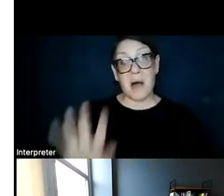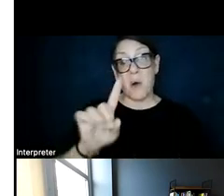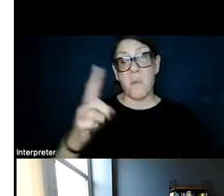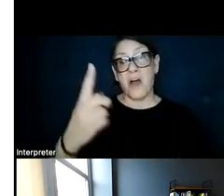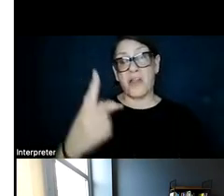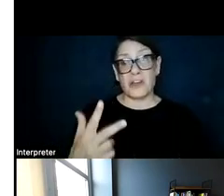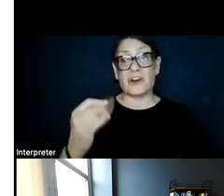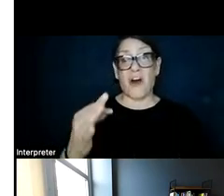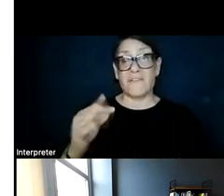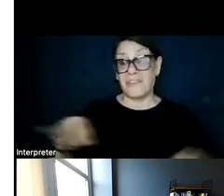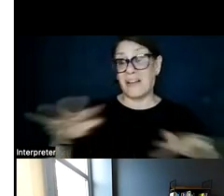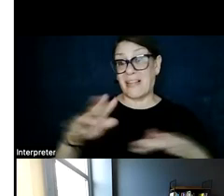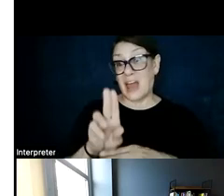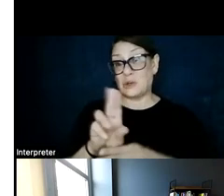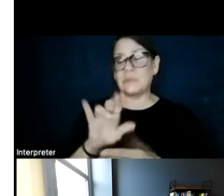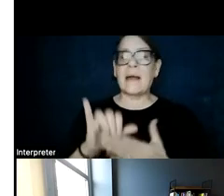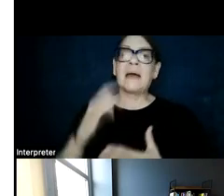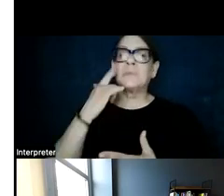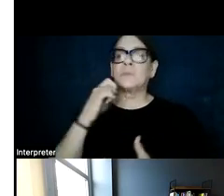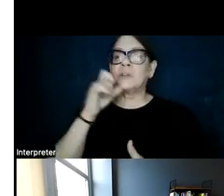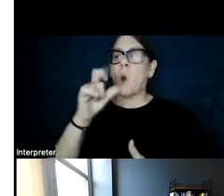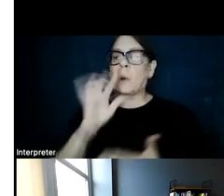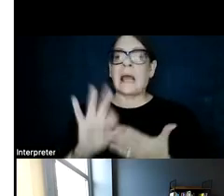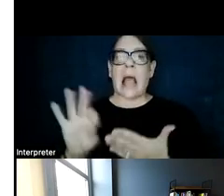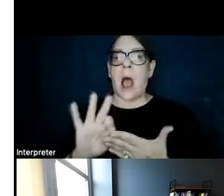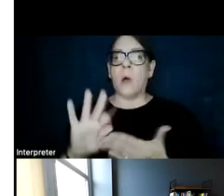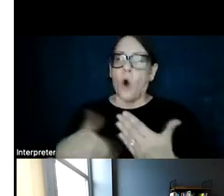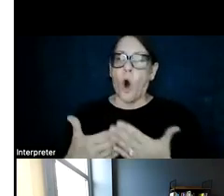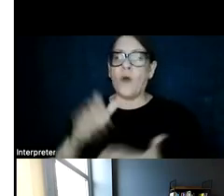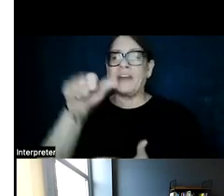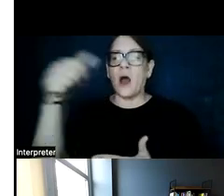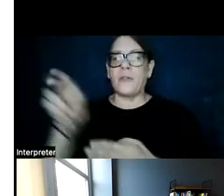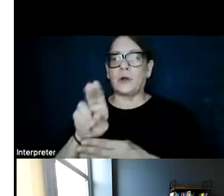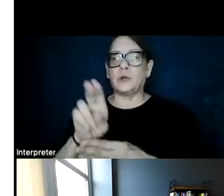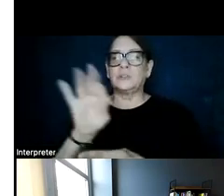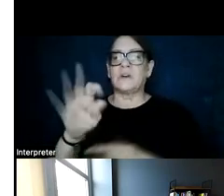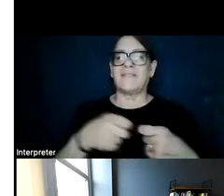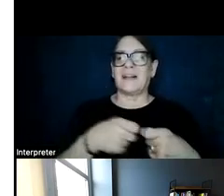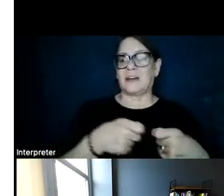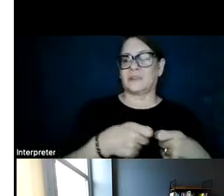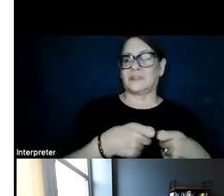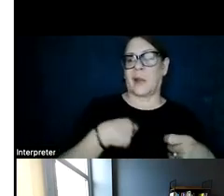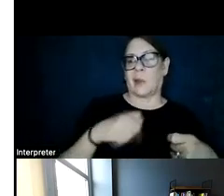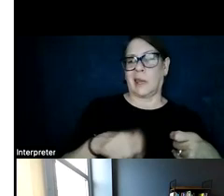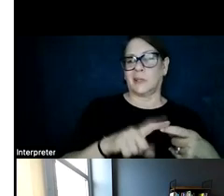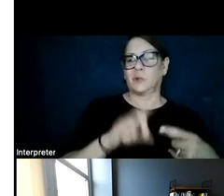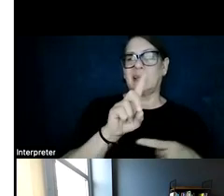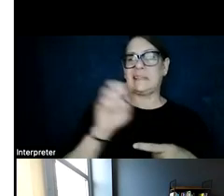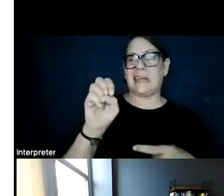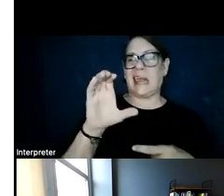of the land use, and that's because we don't account for all the other uses of electricity that we need to decarbonize.